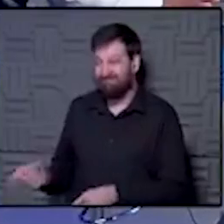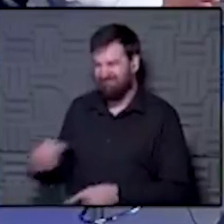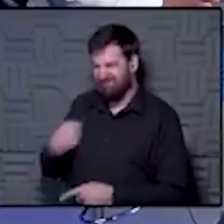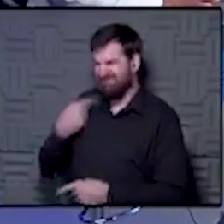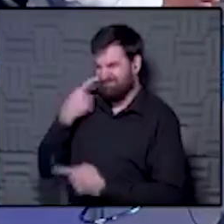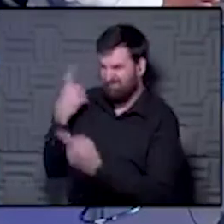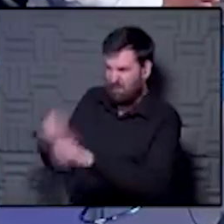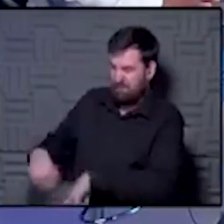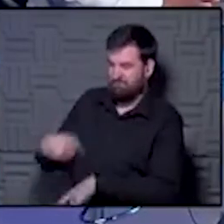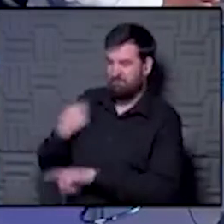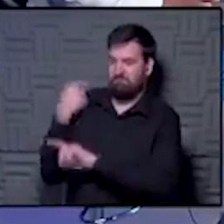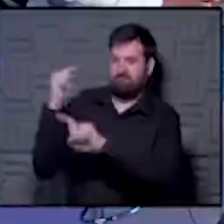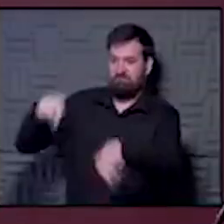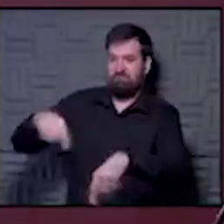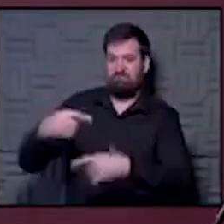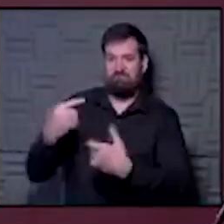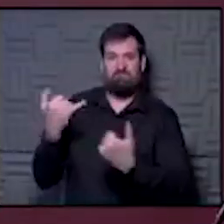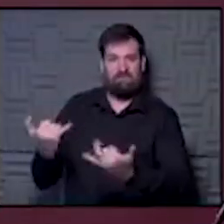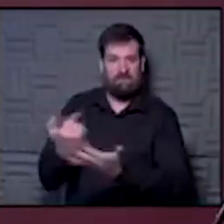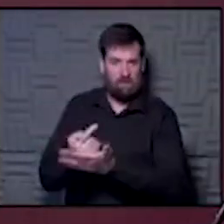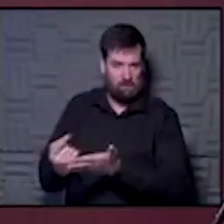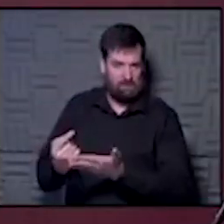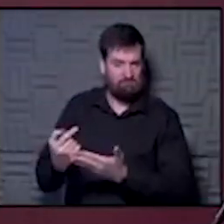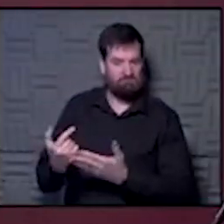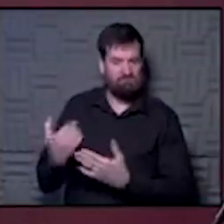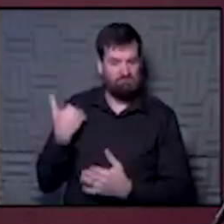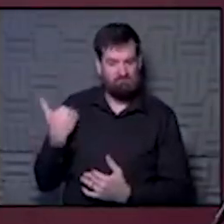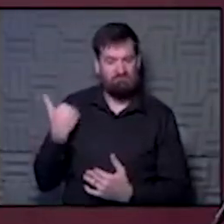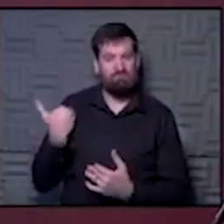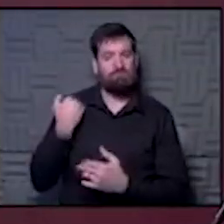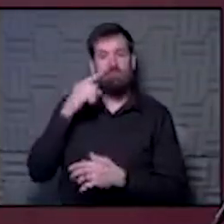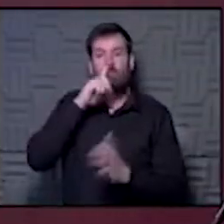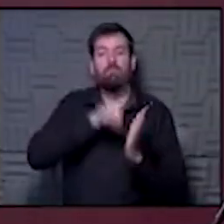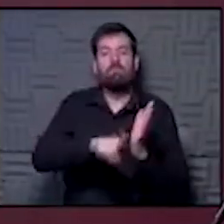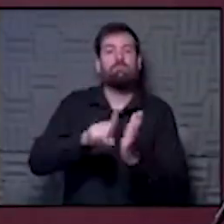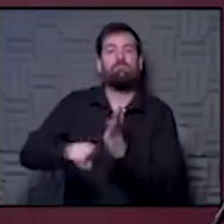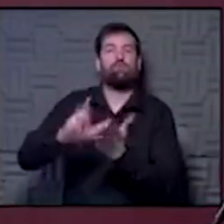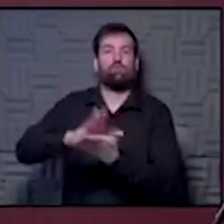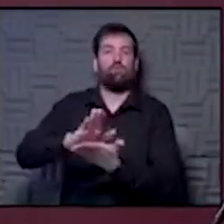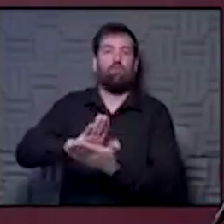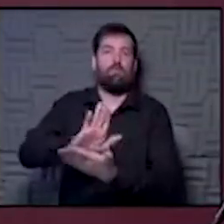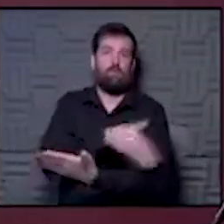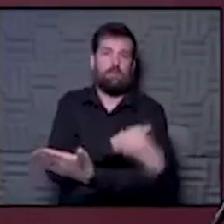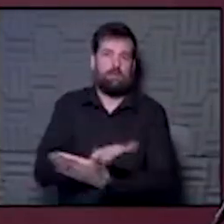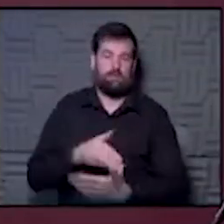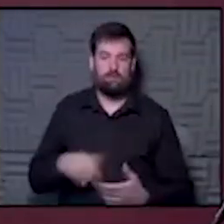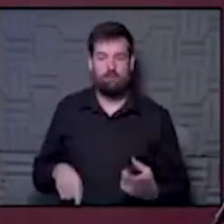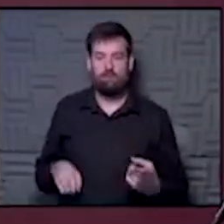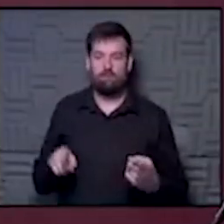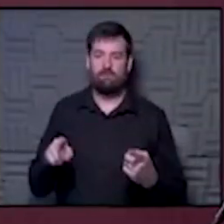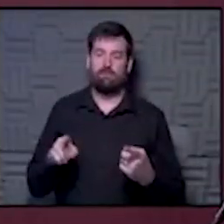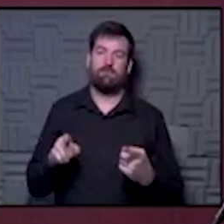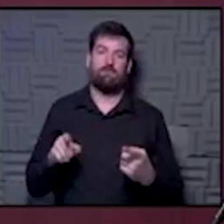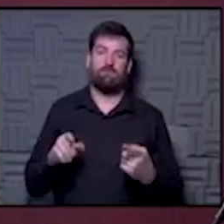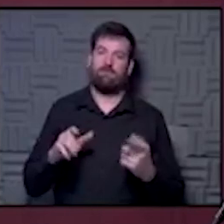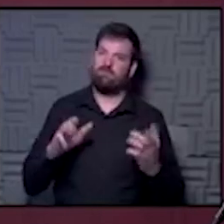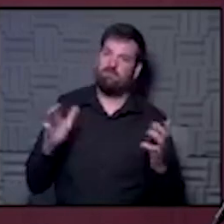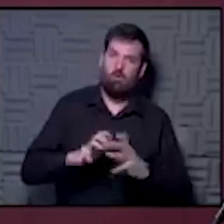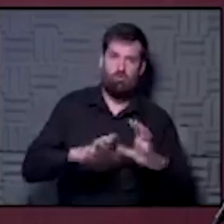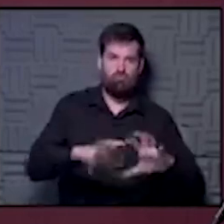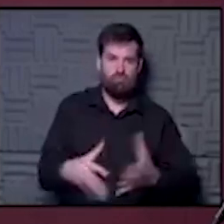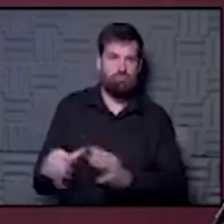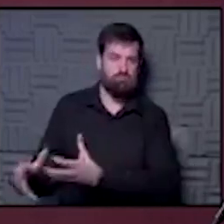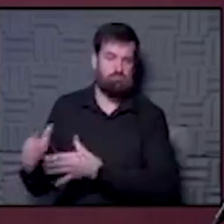actually there earlier this week, checking out their school of music, which is they had very small ensembles